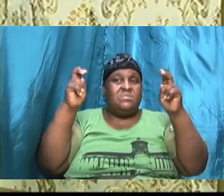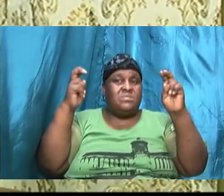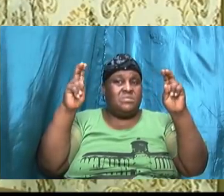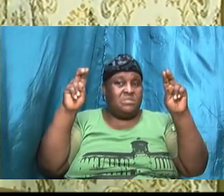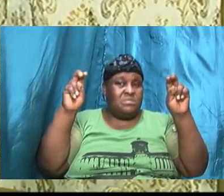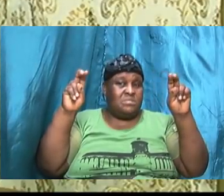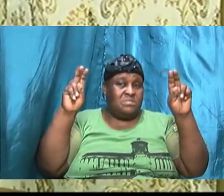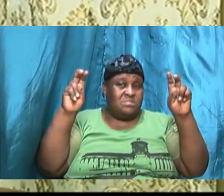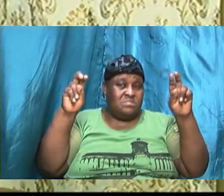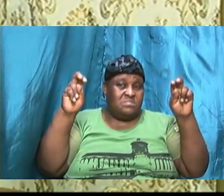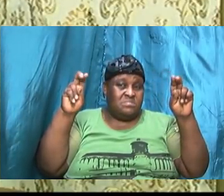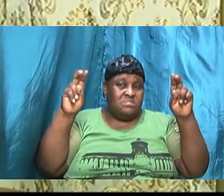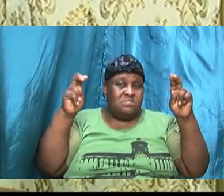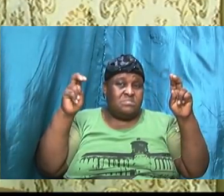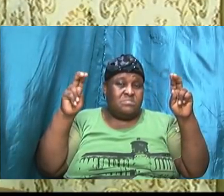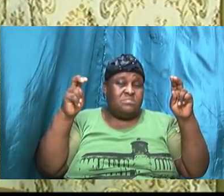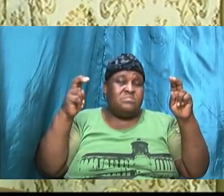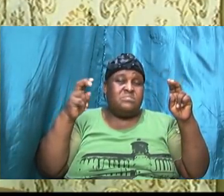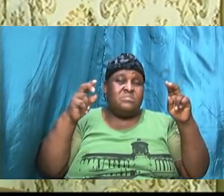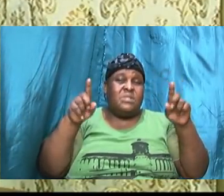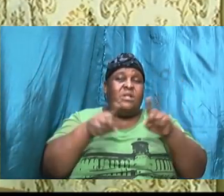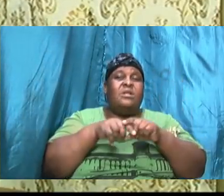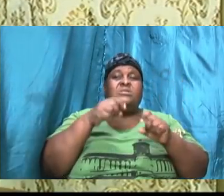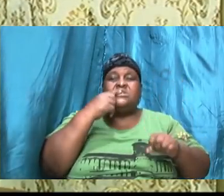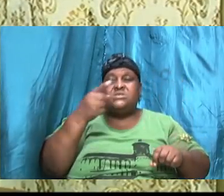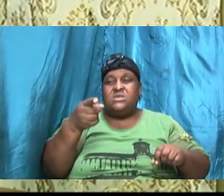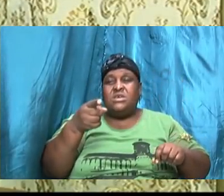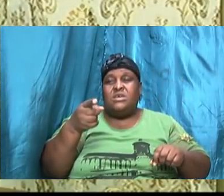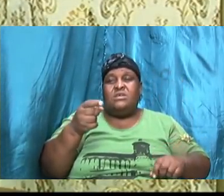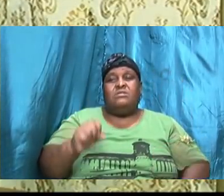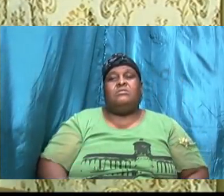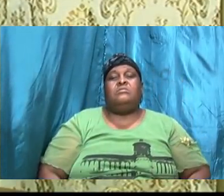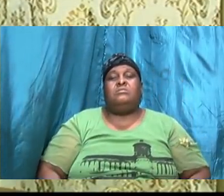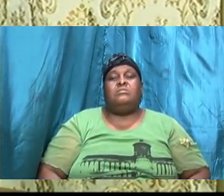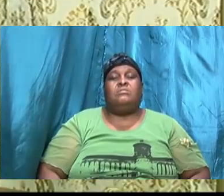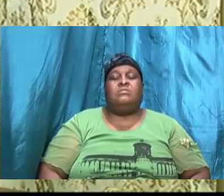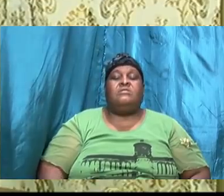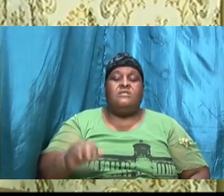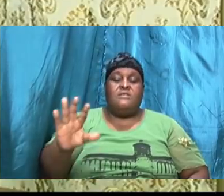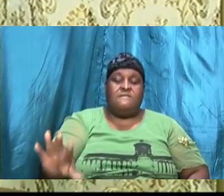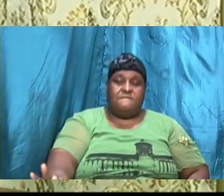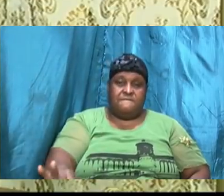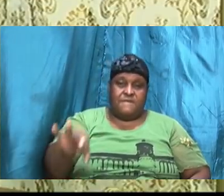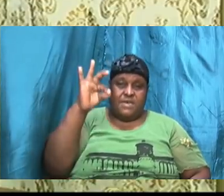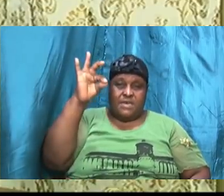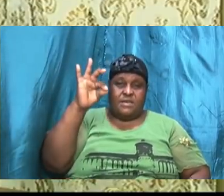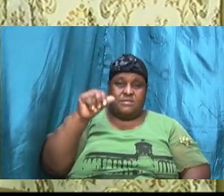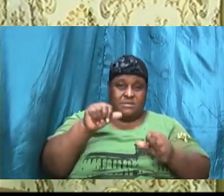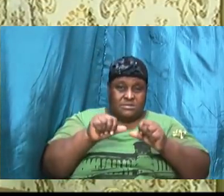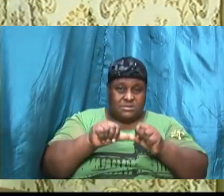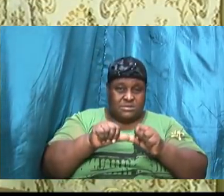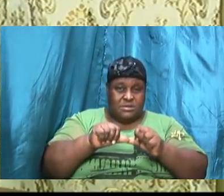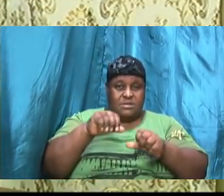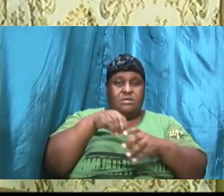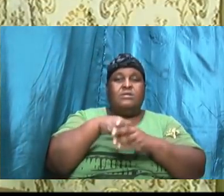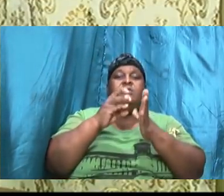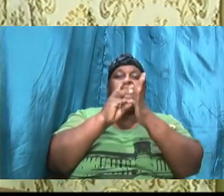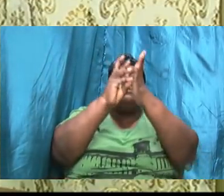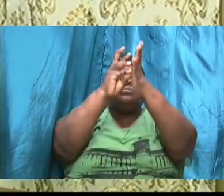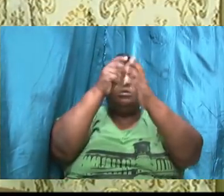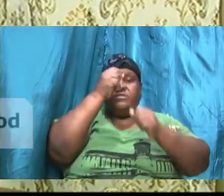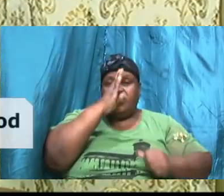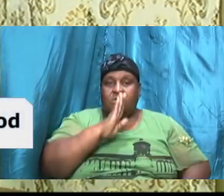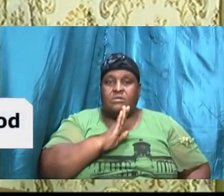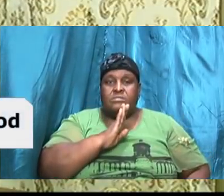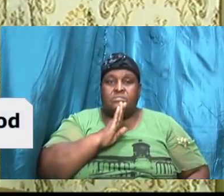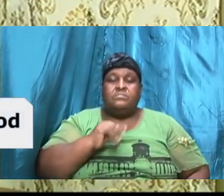I would like to say, finding and abiding in the will of God. You know,